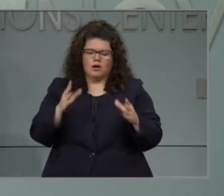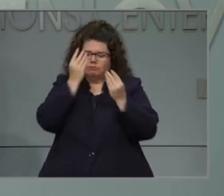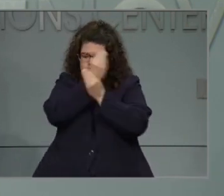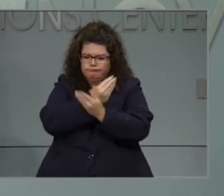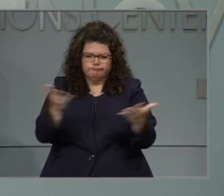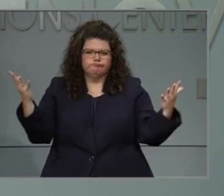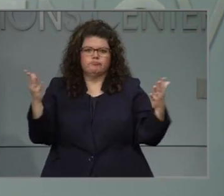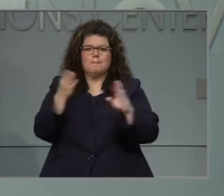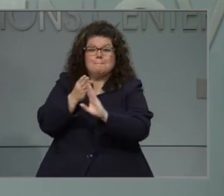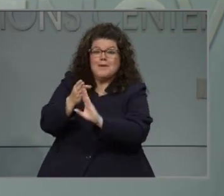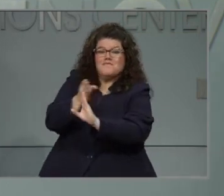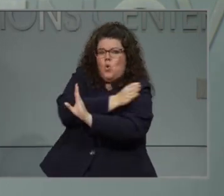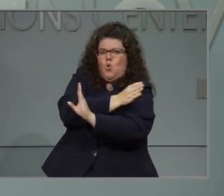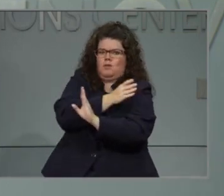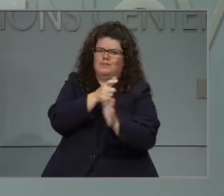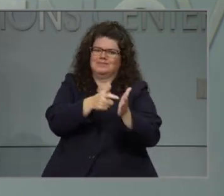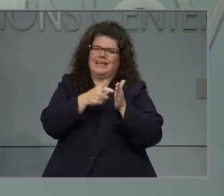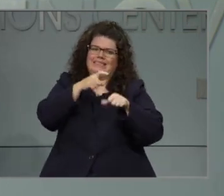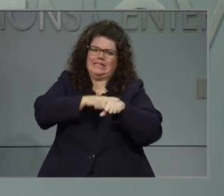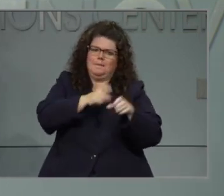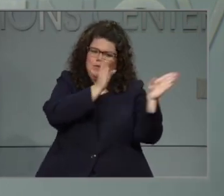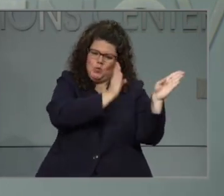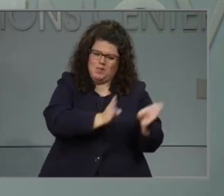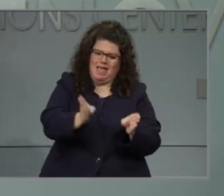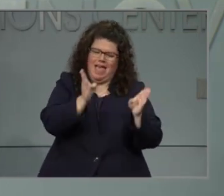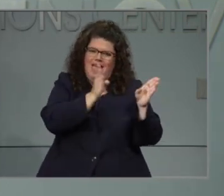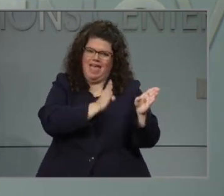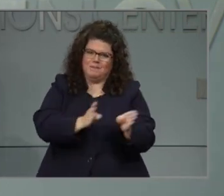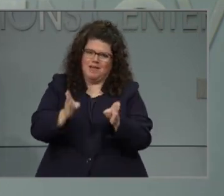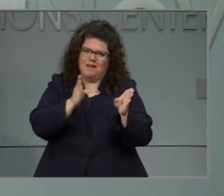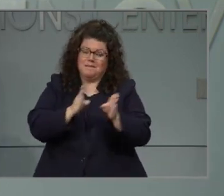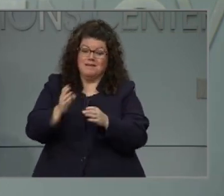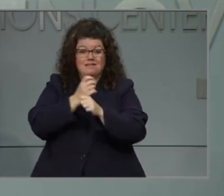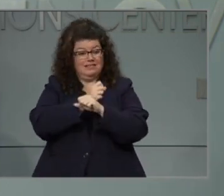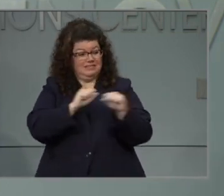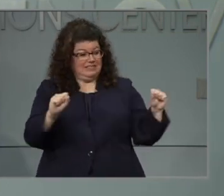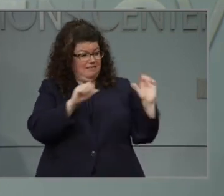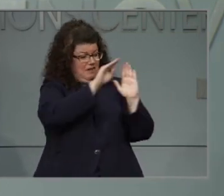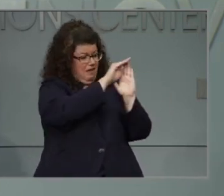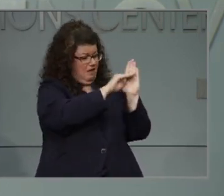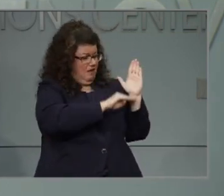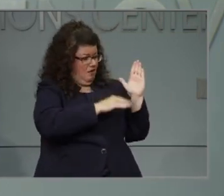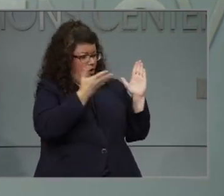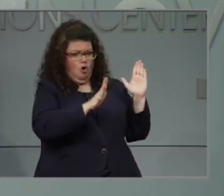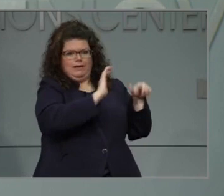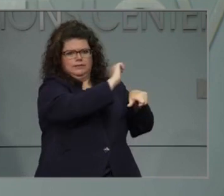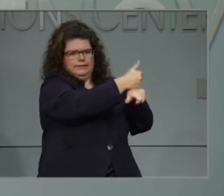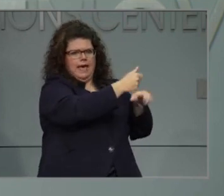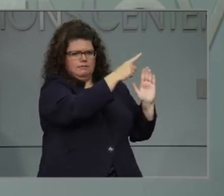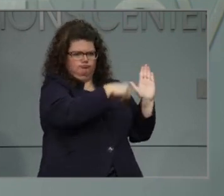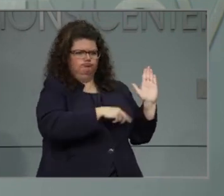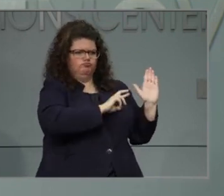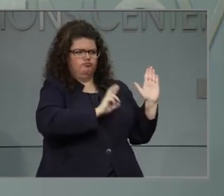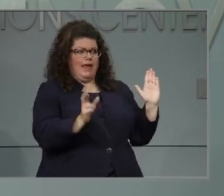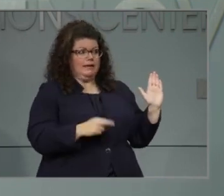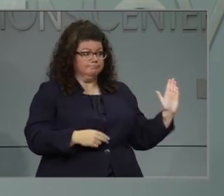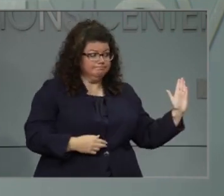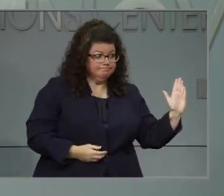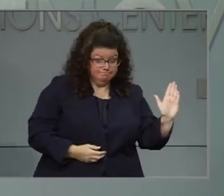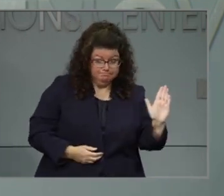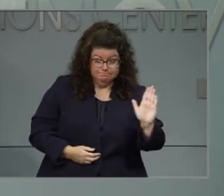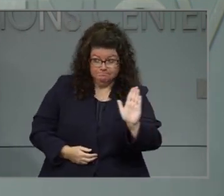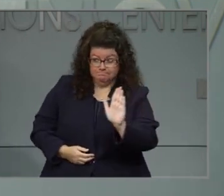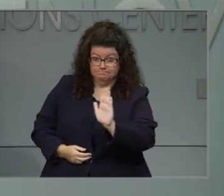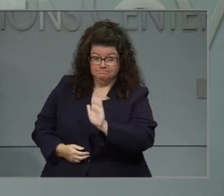sure that our safety protocols are in place and that that is not easy to do. We look forward to continuing to work with our education